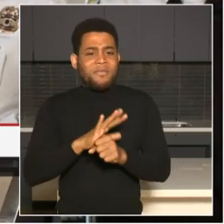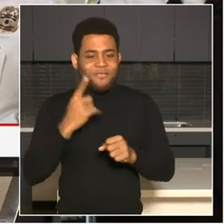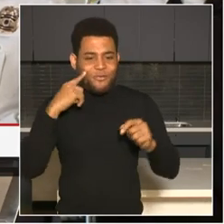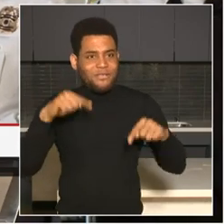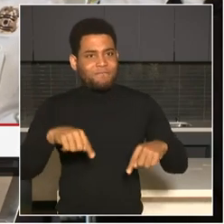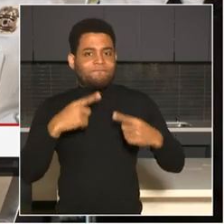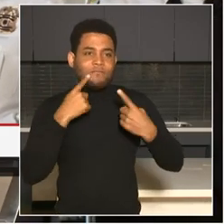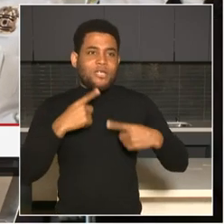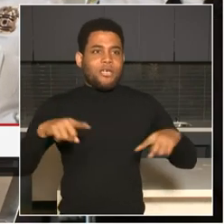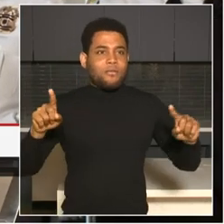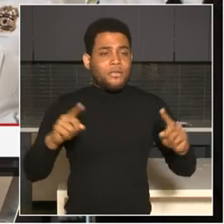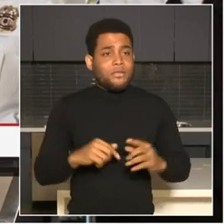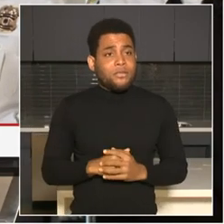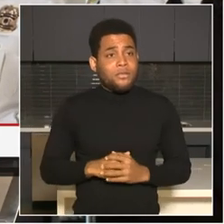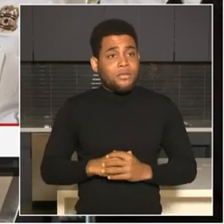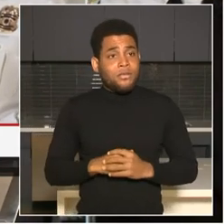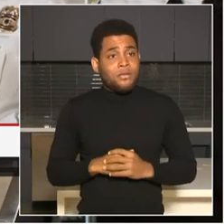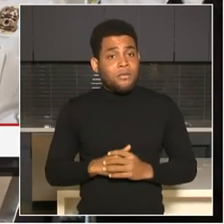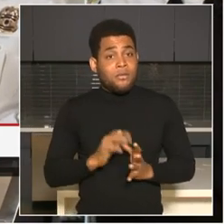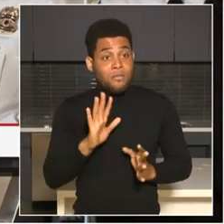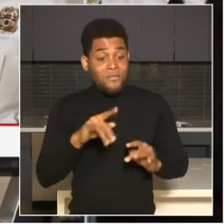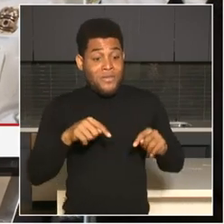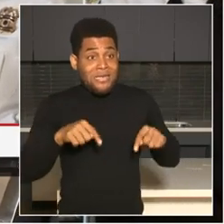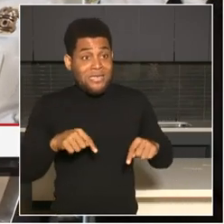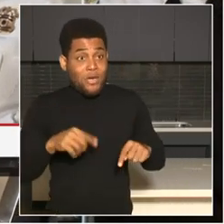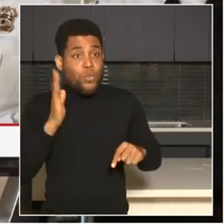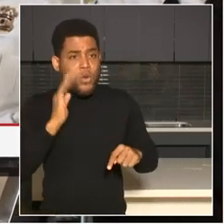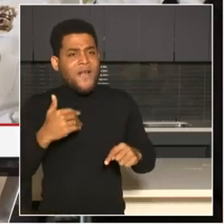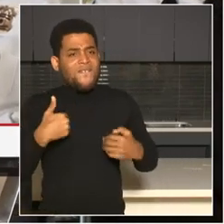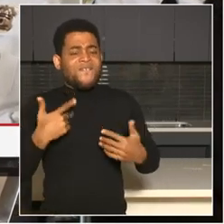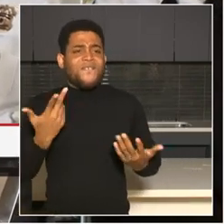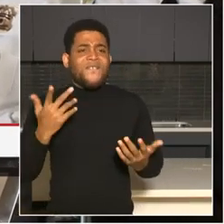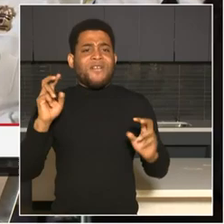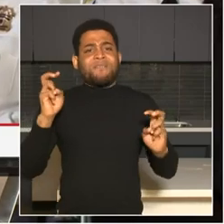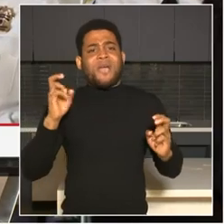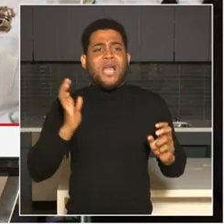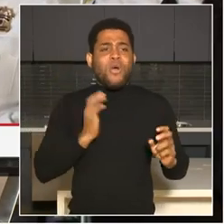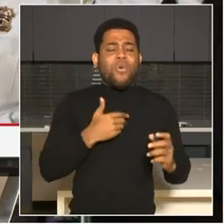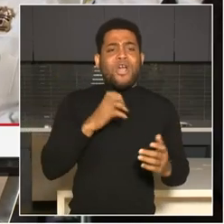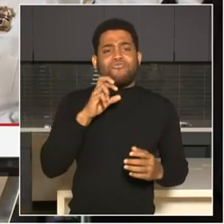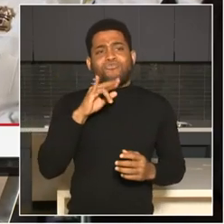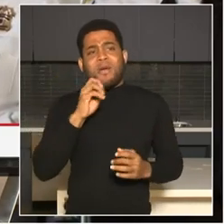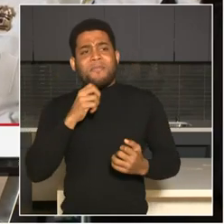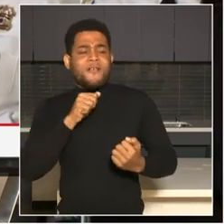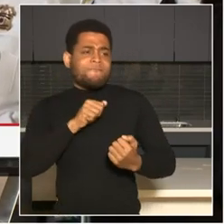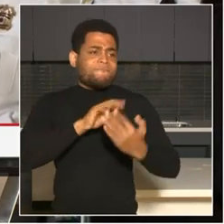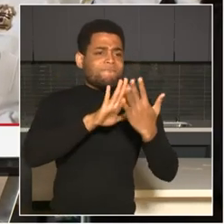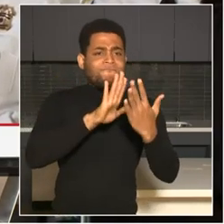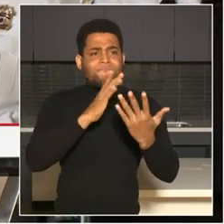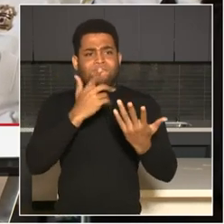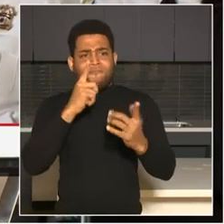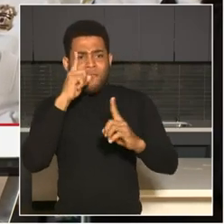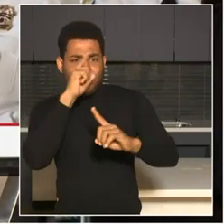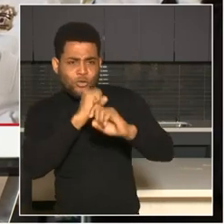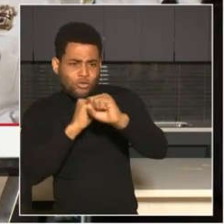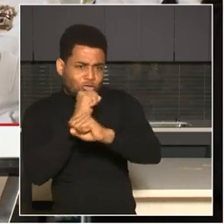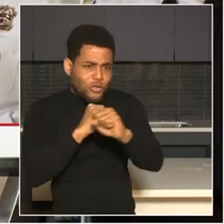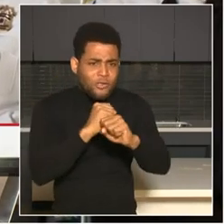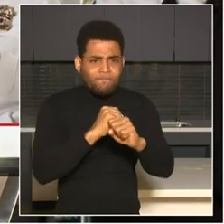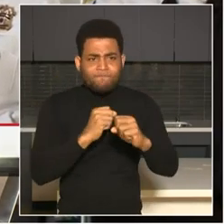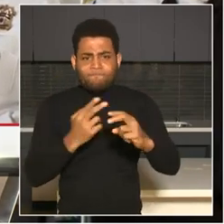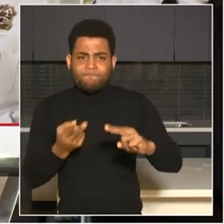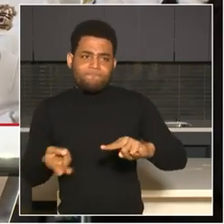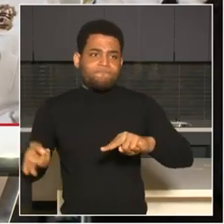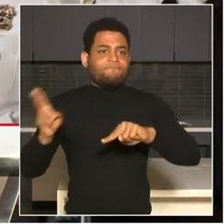initiative that will enhance our crime-fighting strategies by using technology to assist with how we respond to crime in the District of Columbia